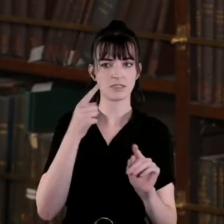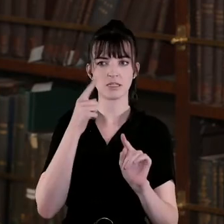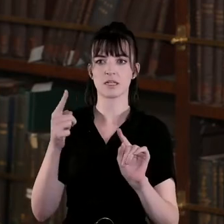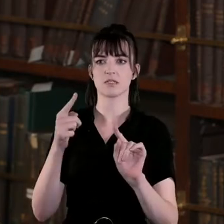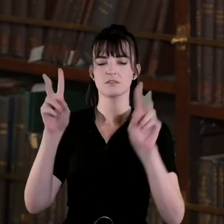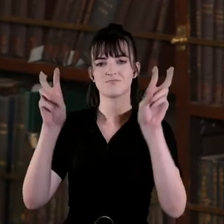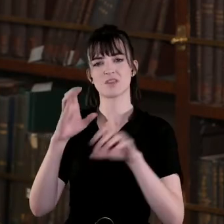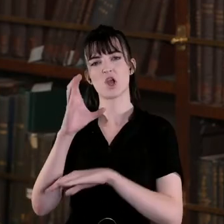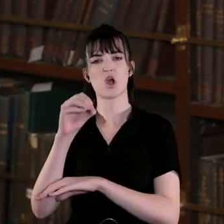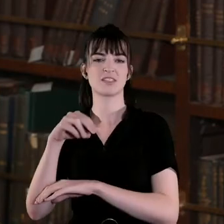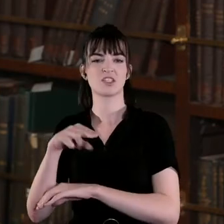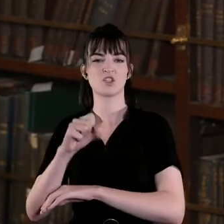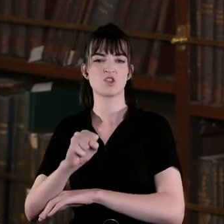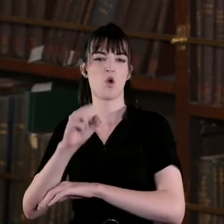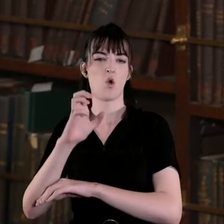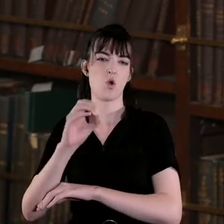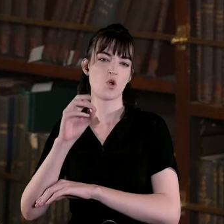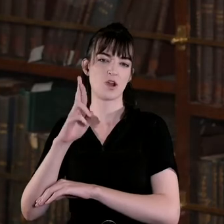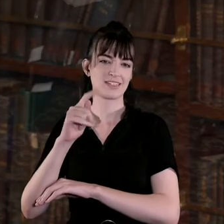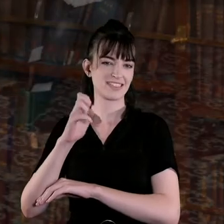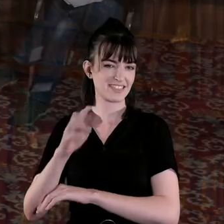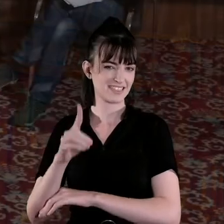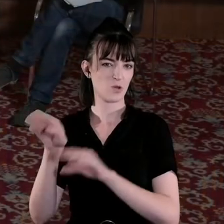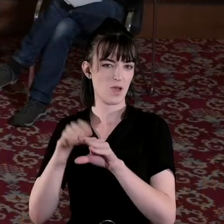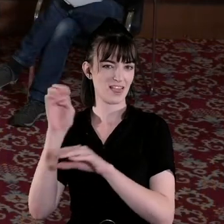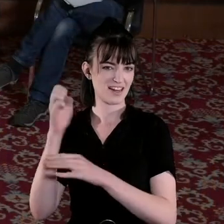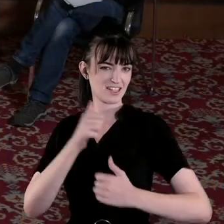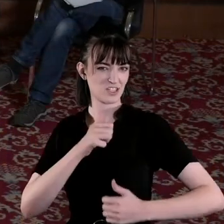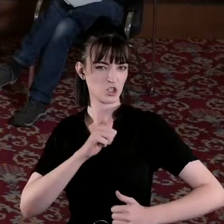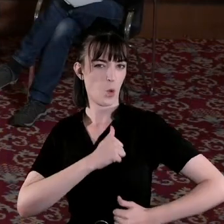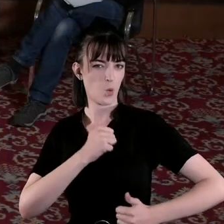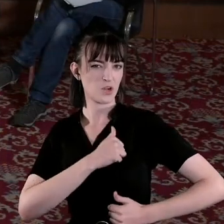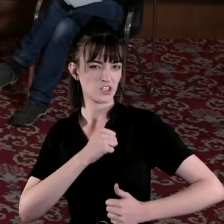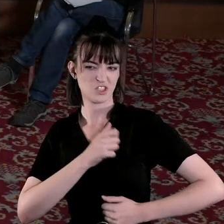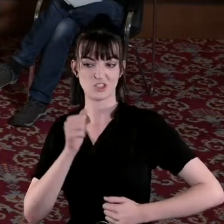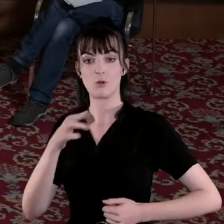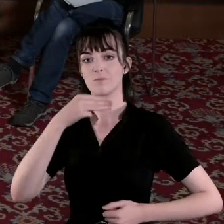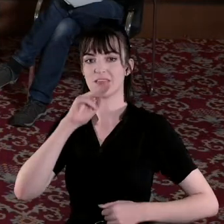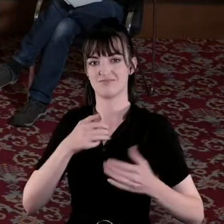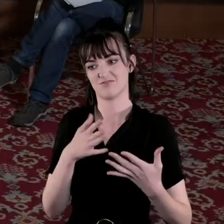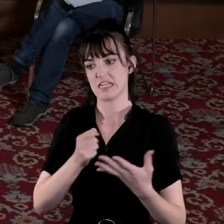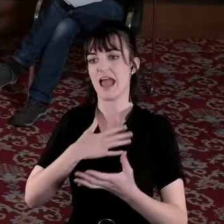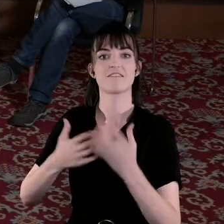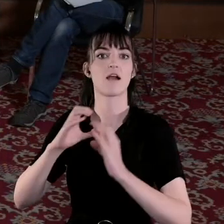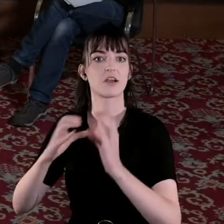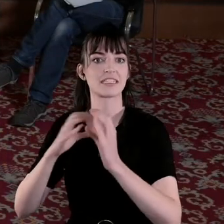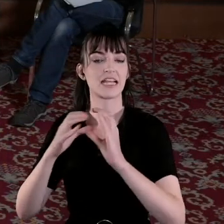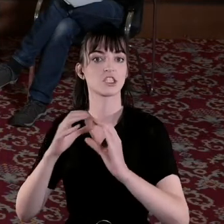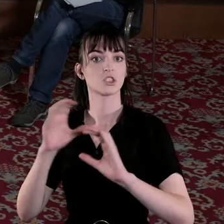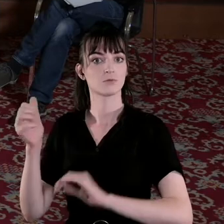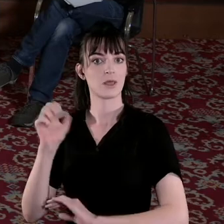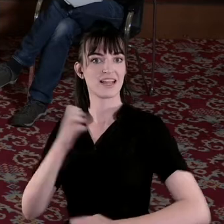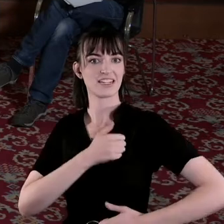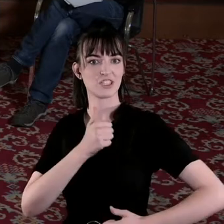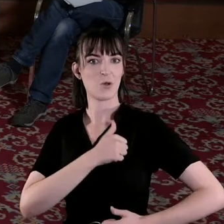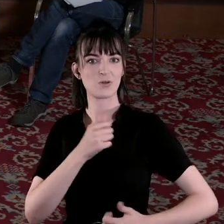British soldiers or had relations had conversations and you see some of the same weapons to